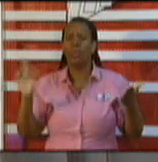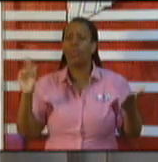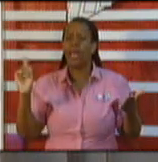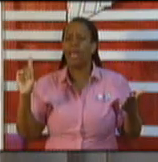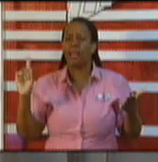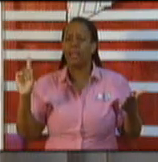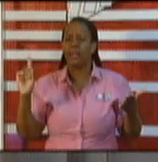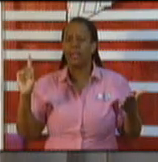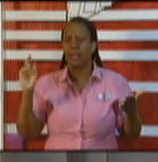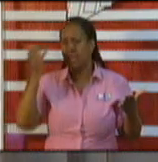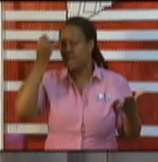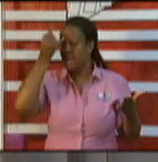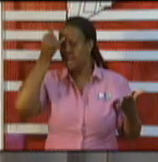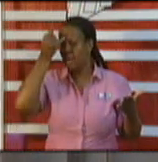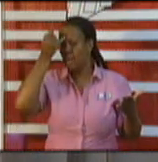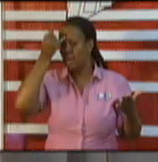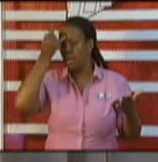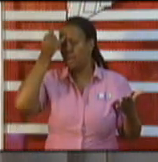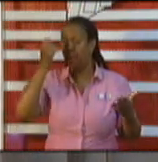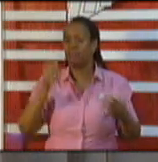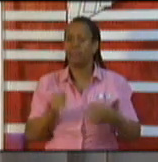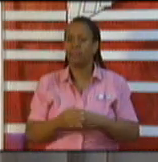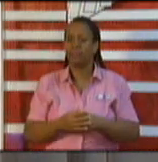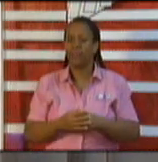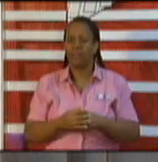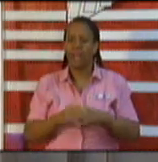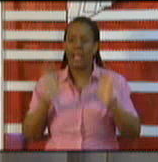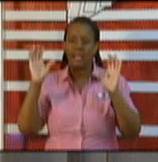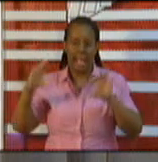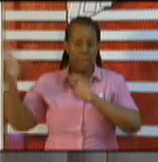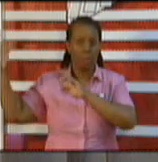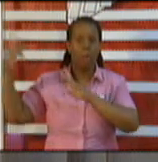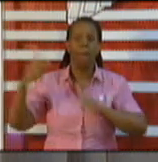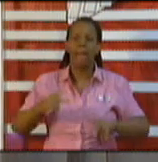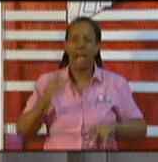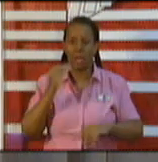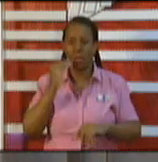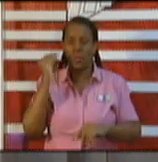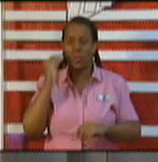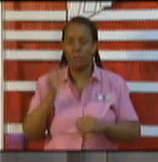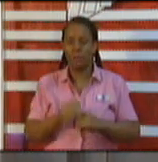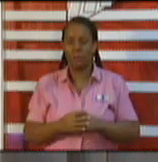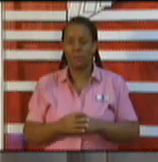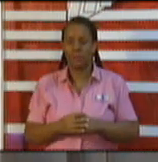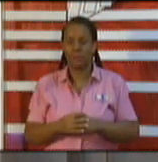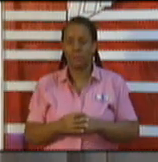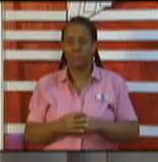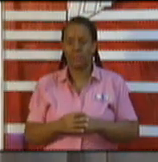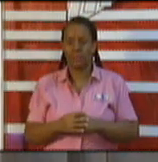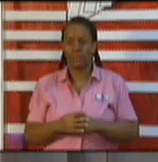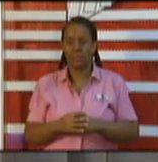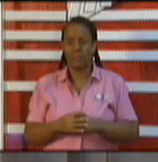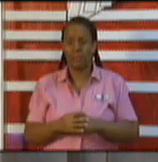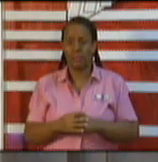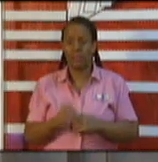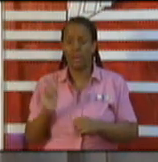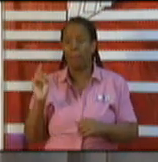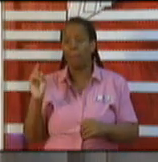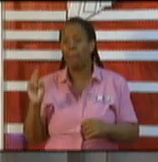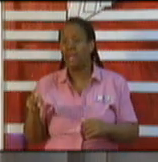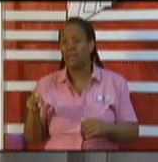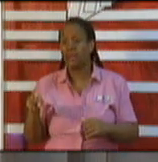tell them that they're being granted exemptions to come home on two conditions or three conditions rather. One, they must indicate to us their flight